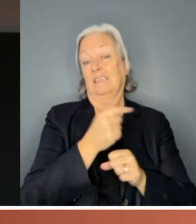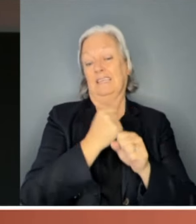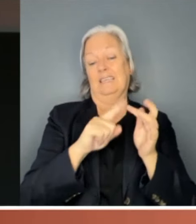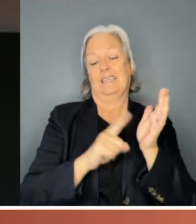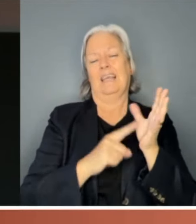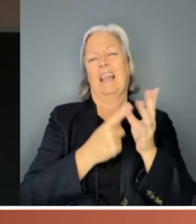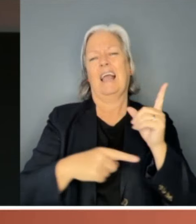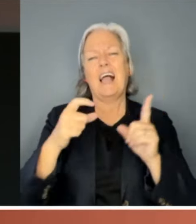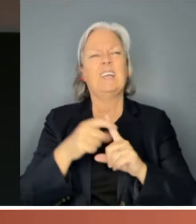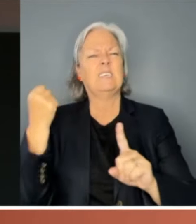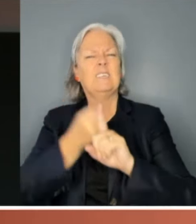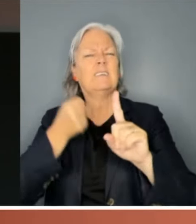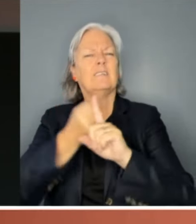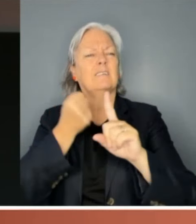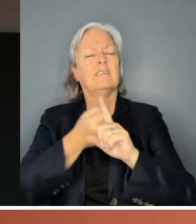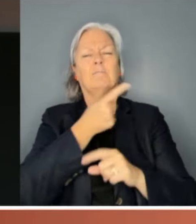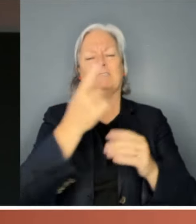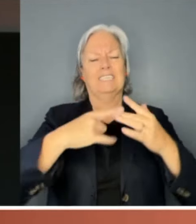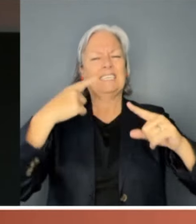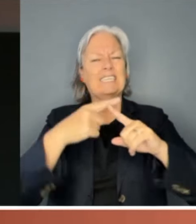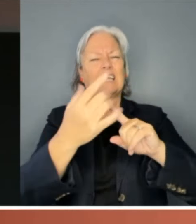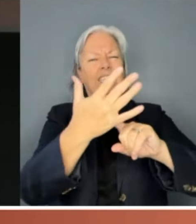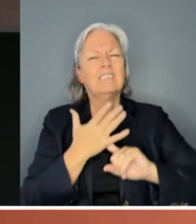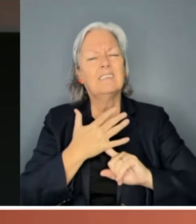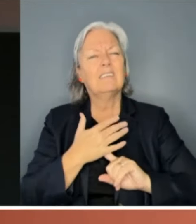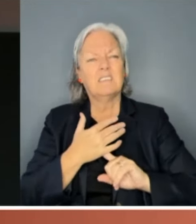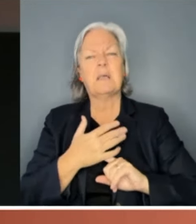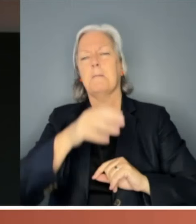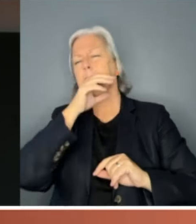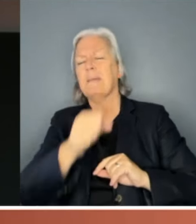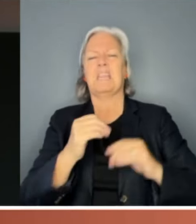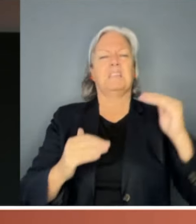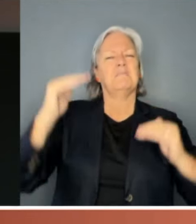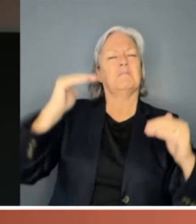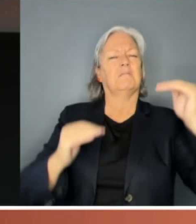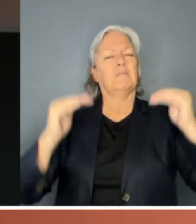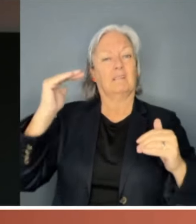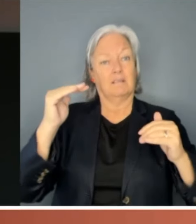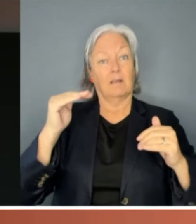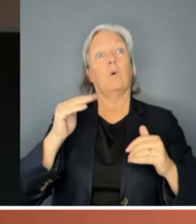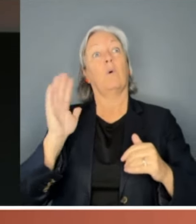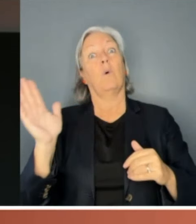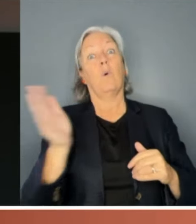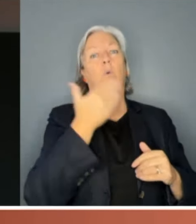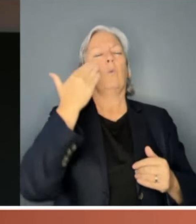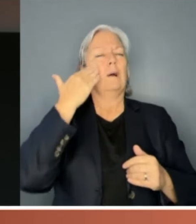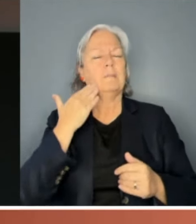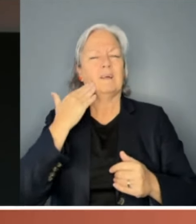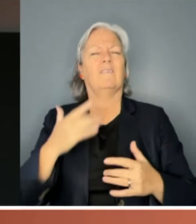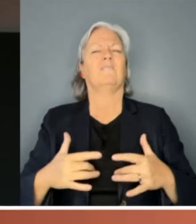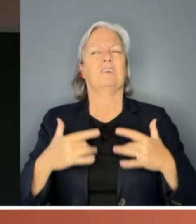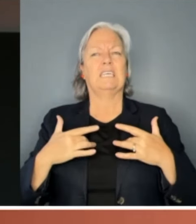fundamental sexism and misogyny that just about every woman in Australia felt and